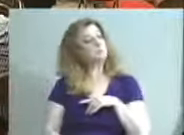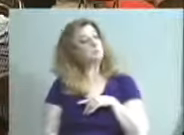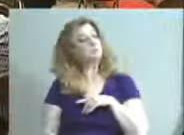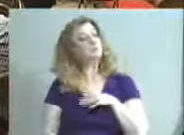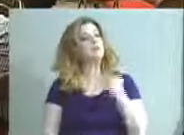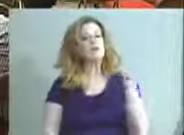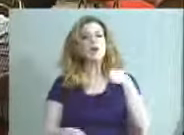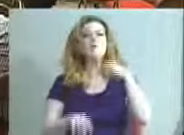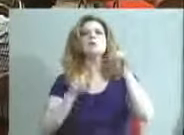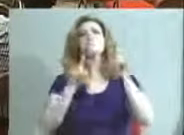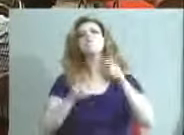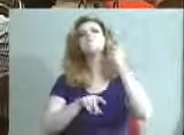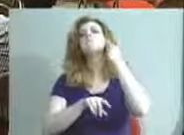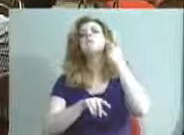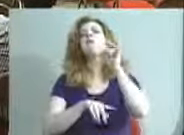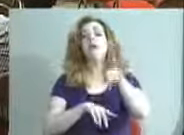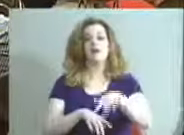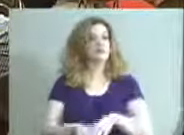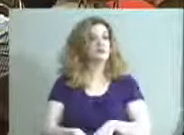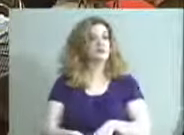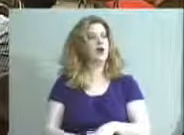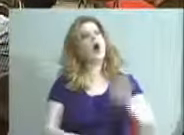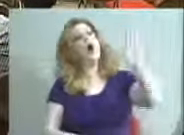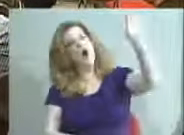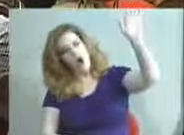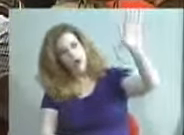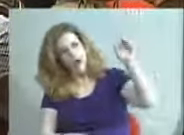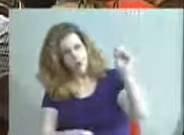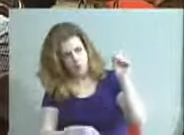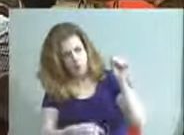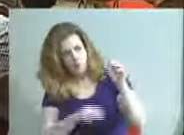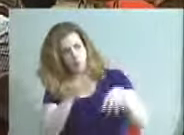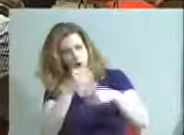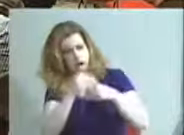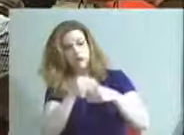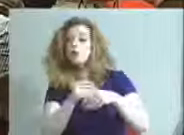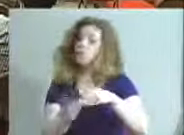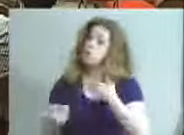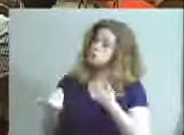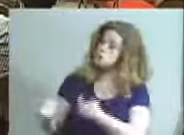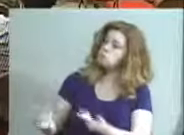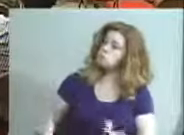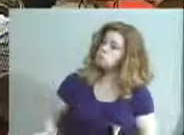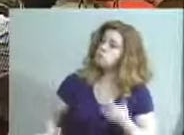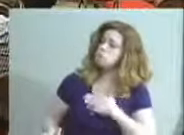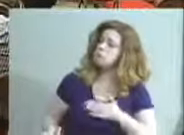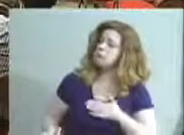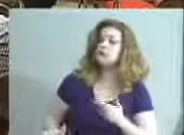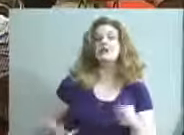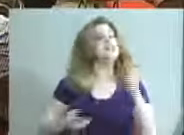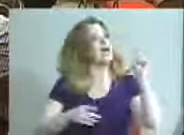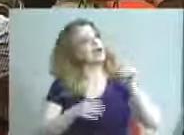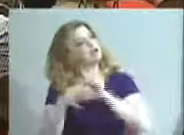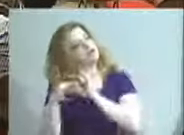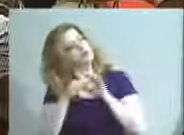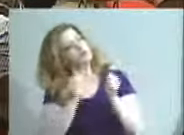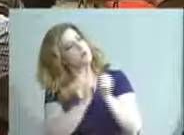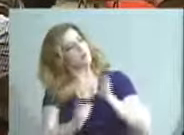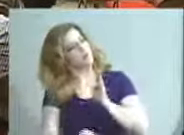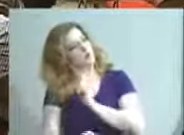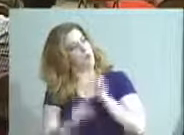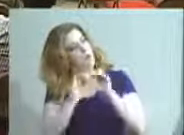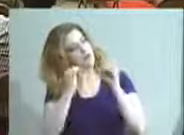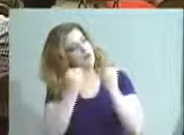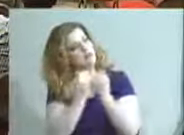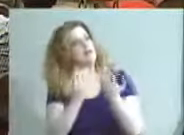that. Okay. I do have one more. Yeah, please. One more thing. And this just has to do with our board organization that we took up